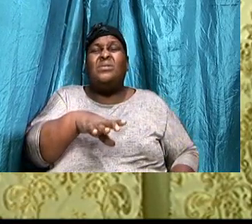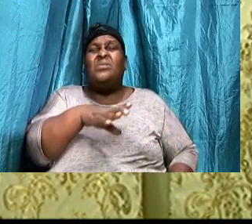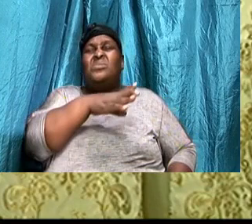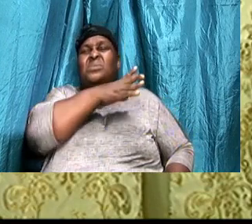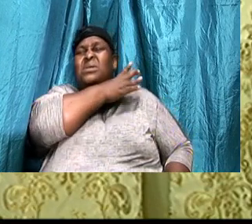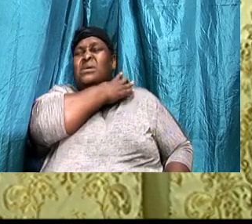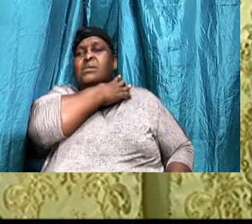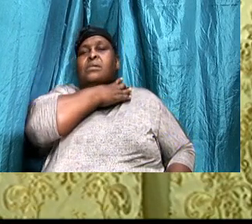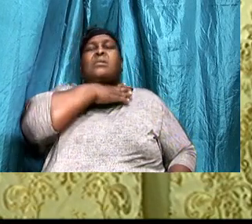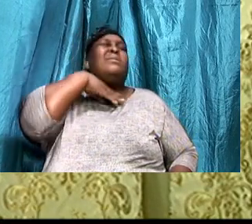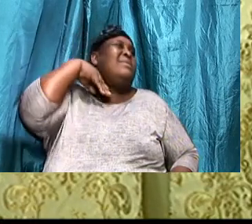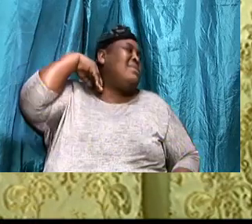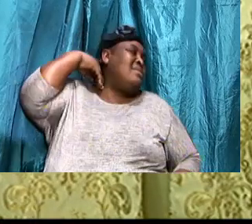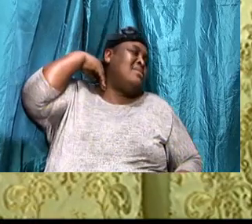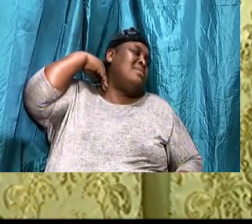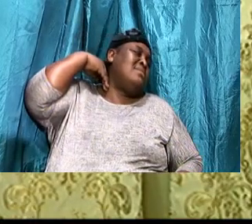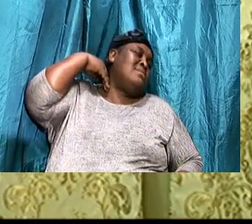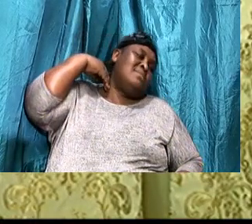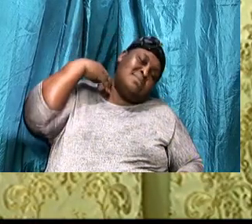killed,